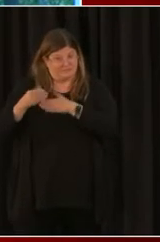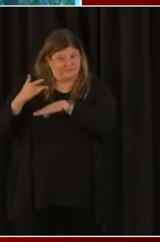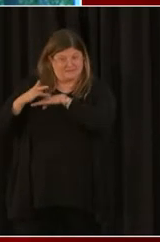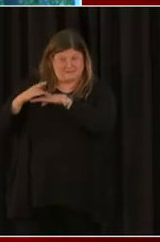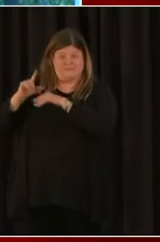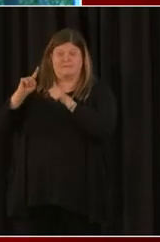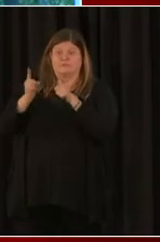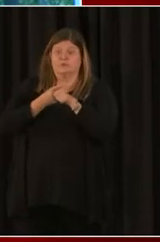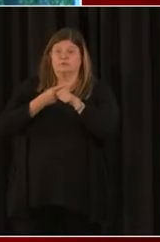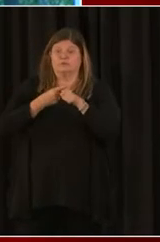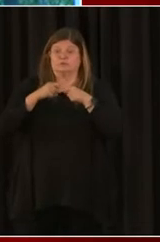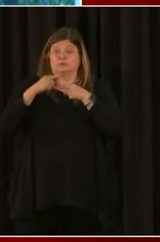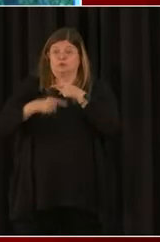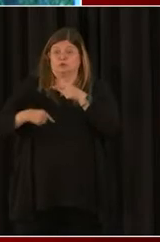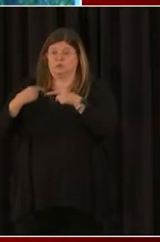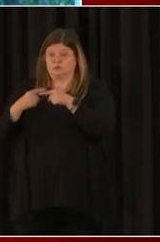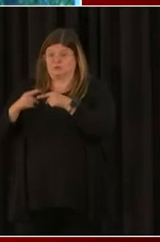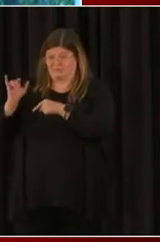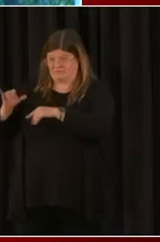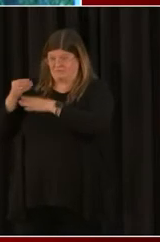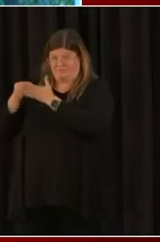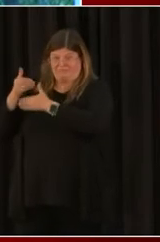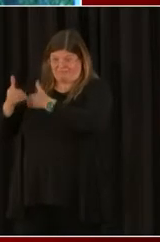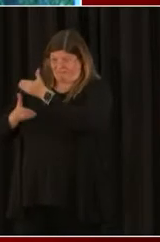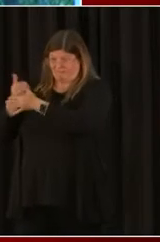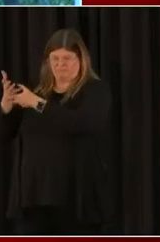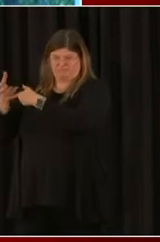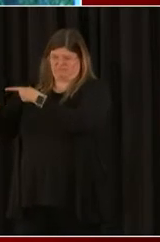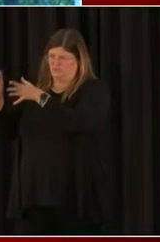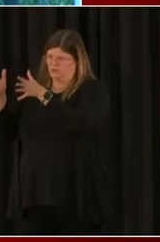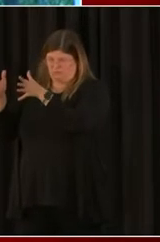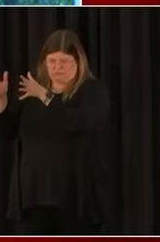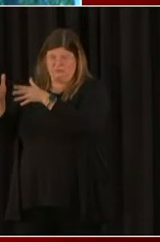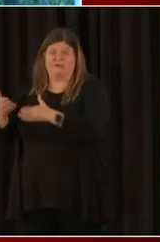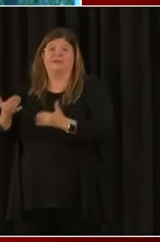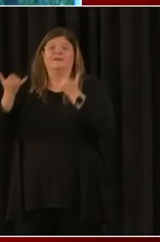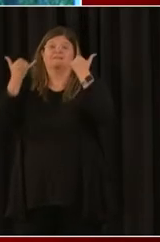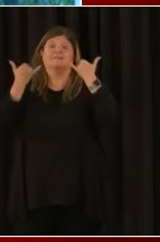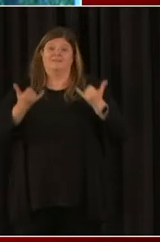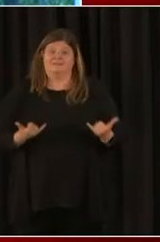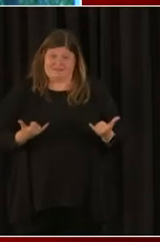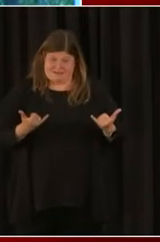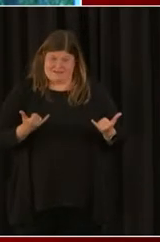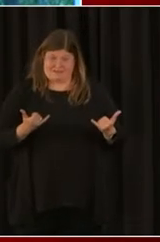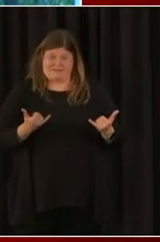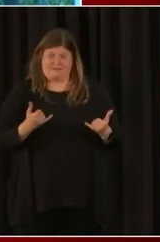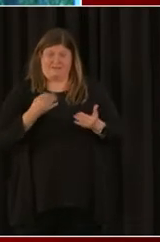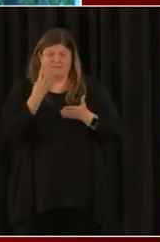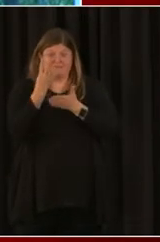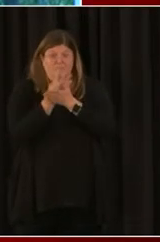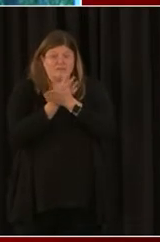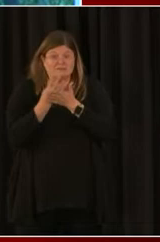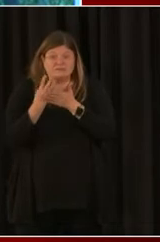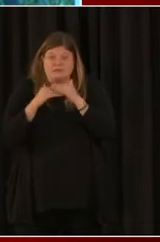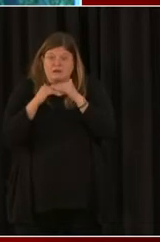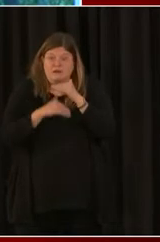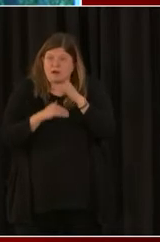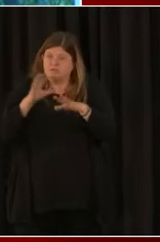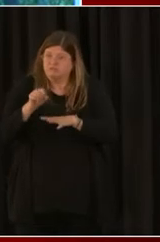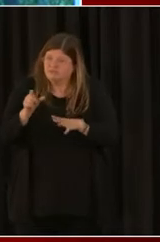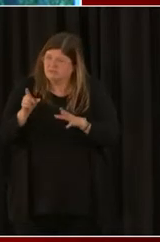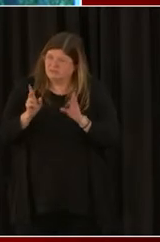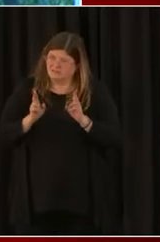PPP, that money went pretty quickly. went in, what, under four weeks? So